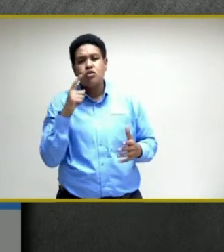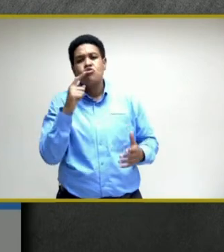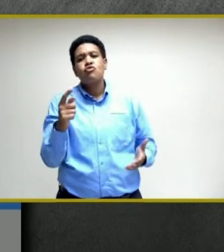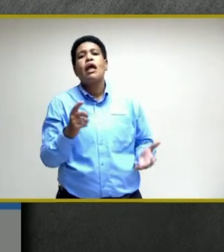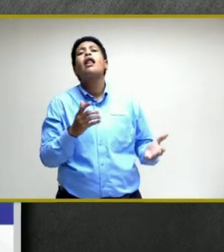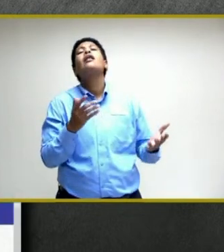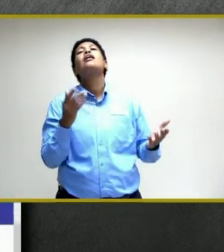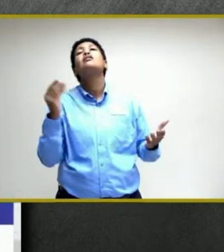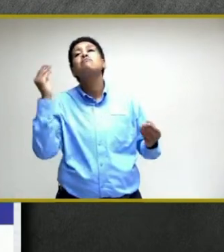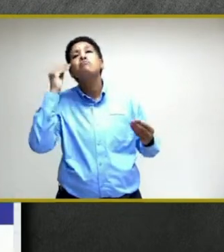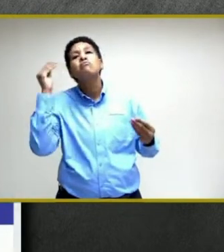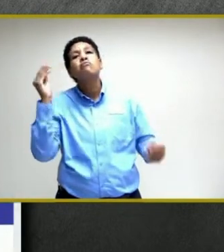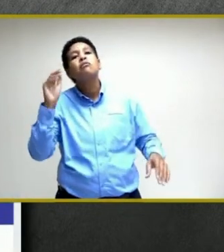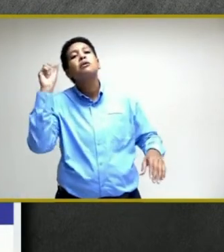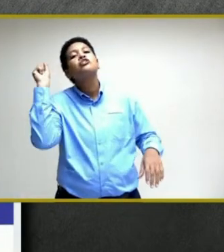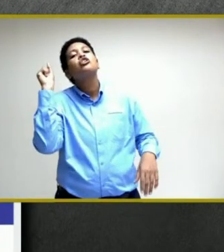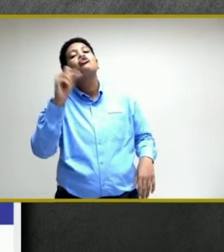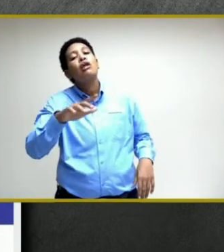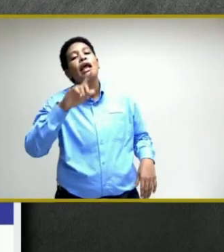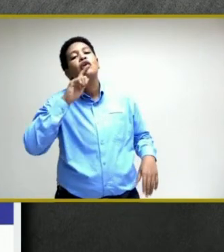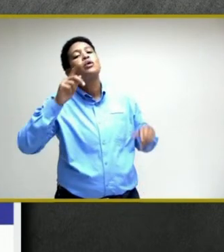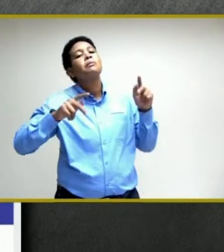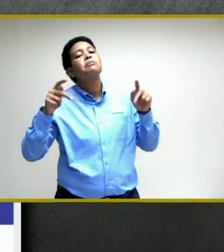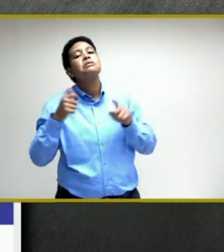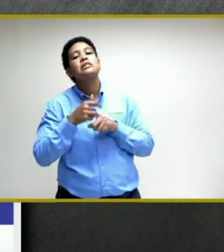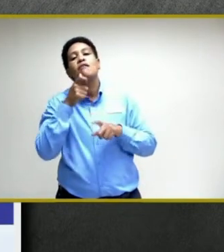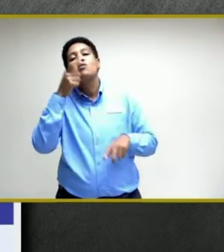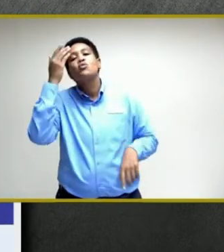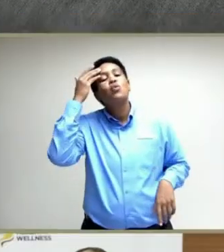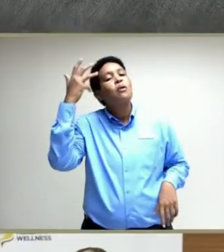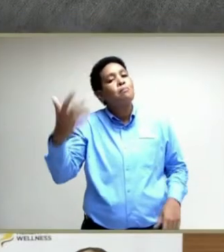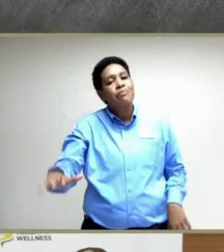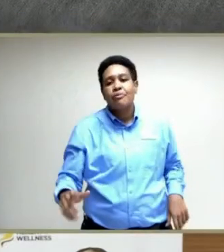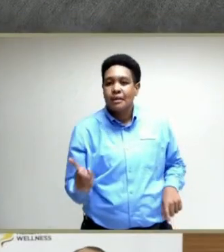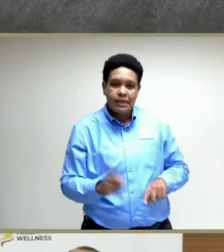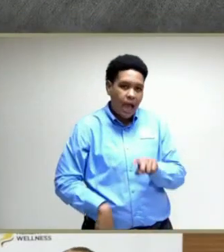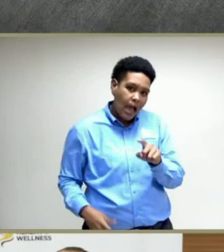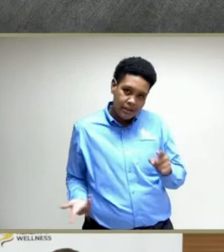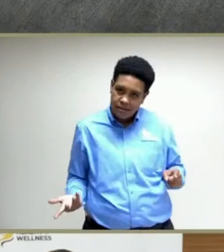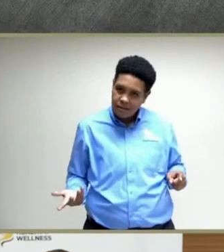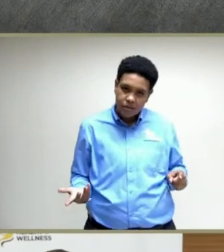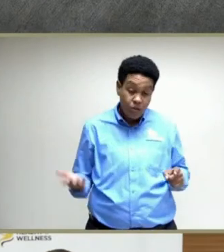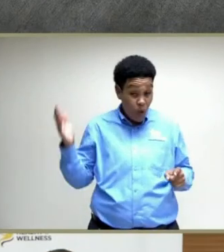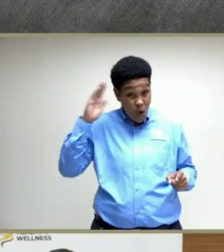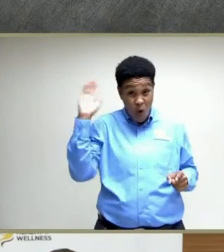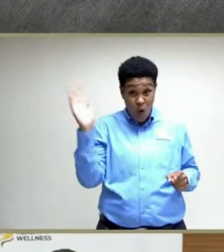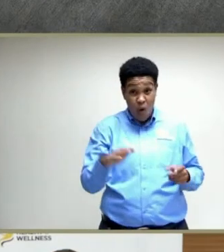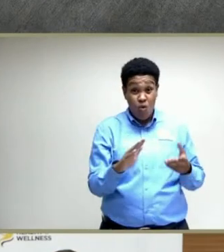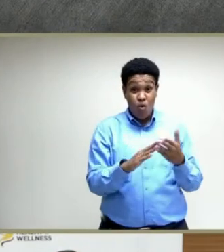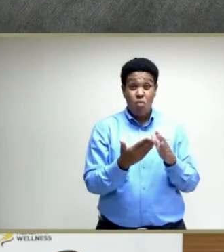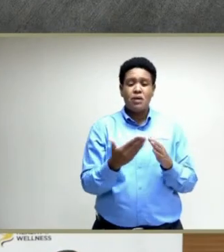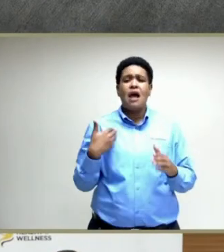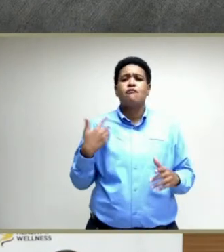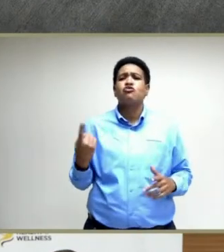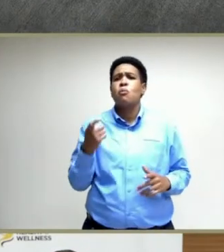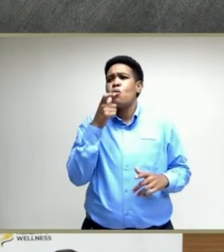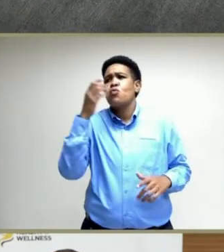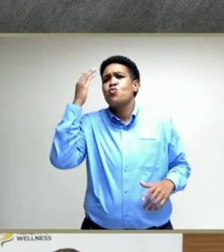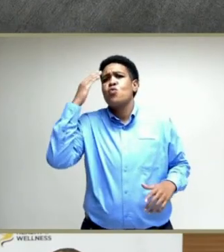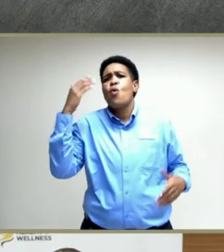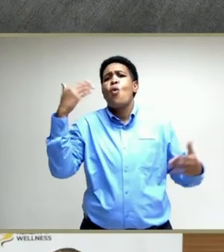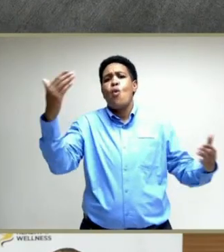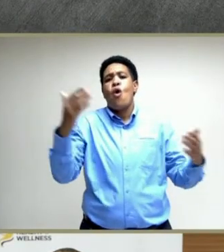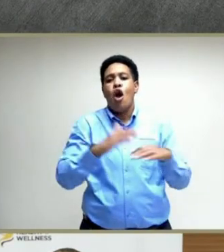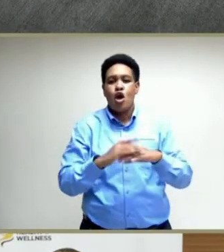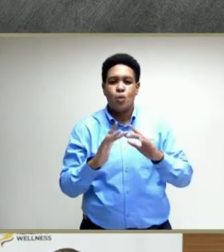that information to persons who you know can't. So every community has someone who knows how to go on a